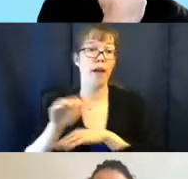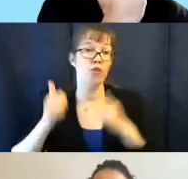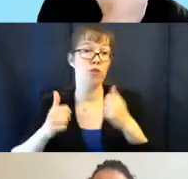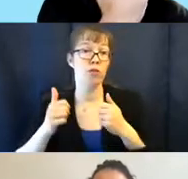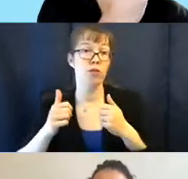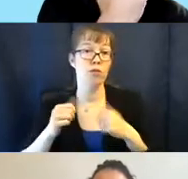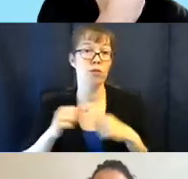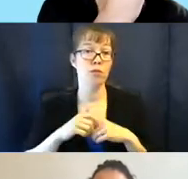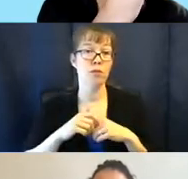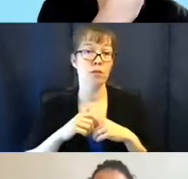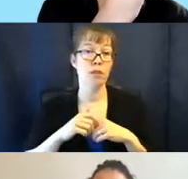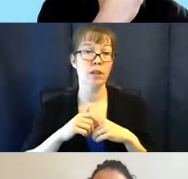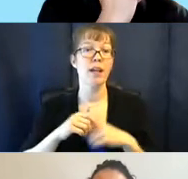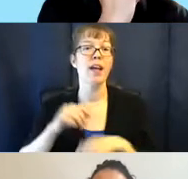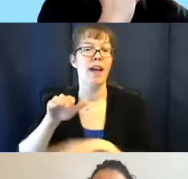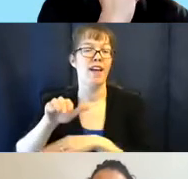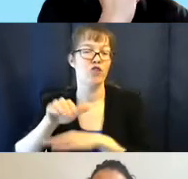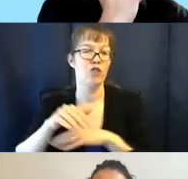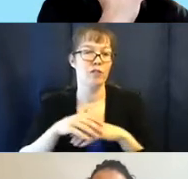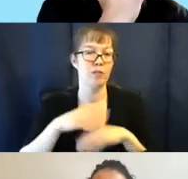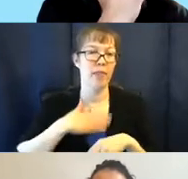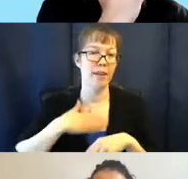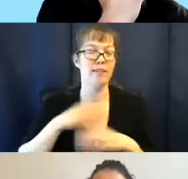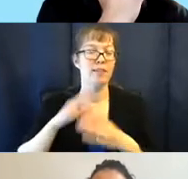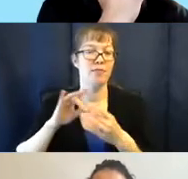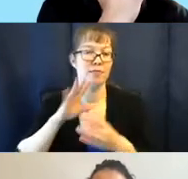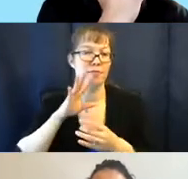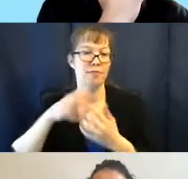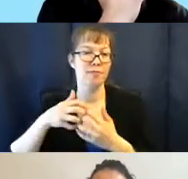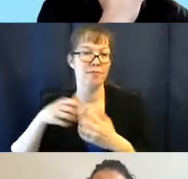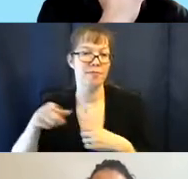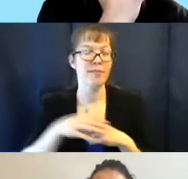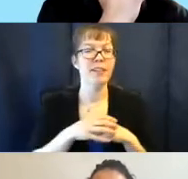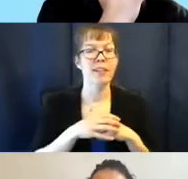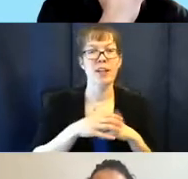In the afternoon, please. And what's the name of the event?